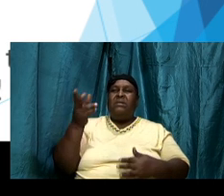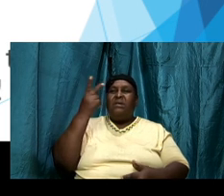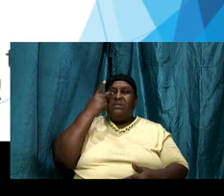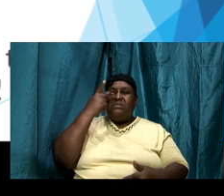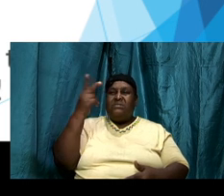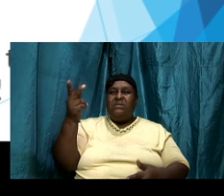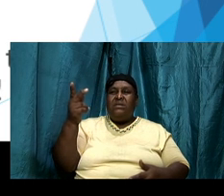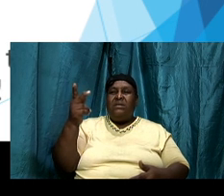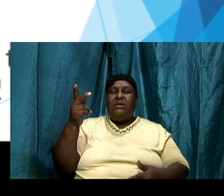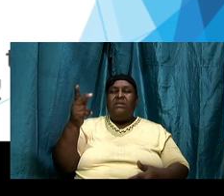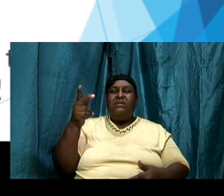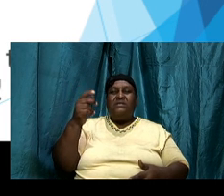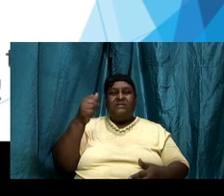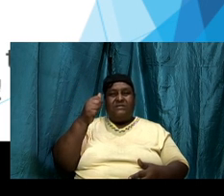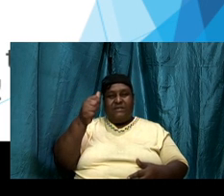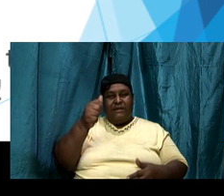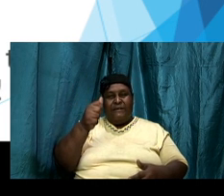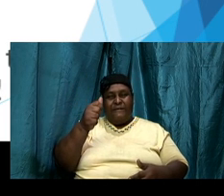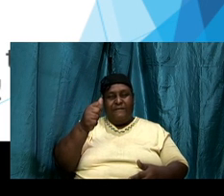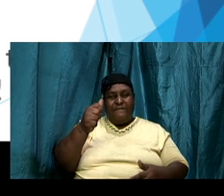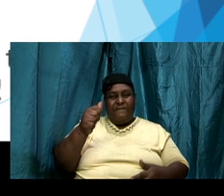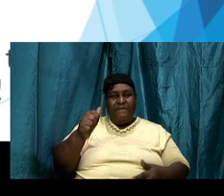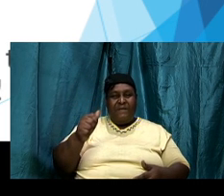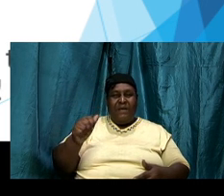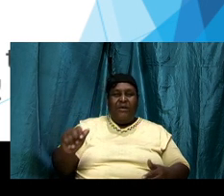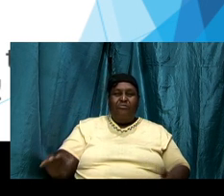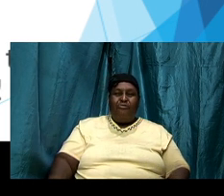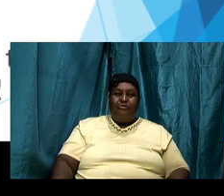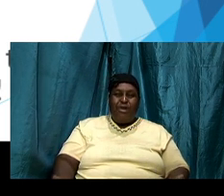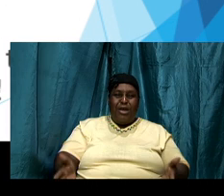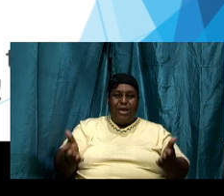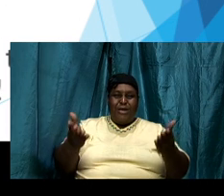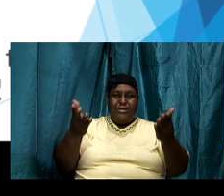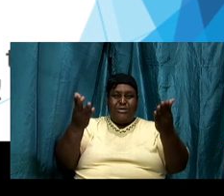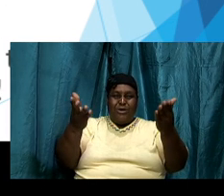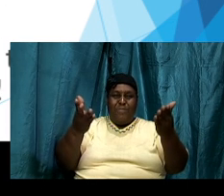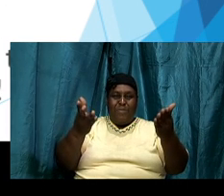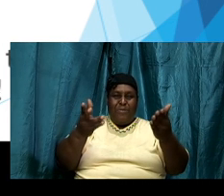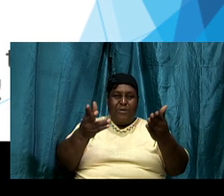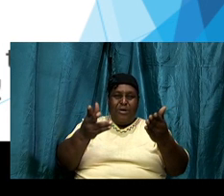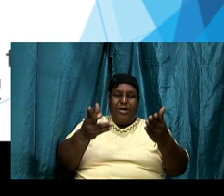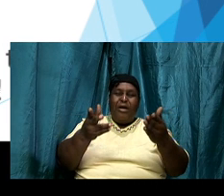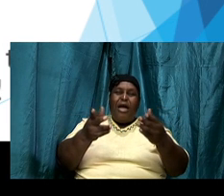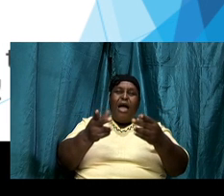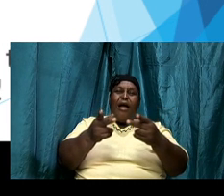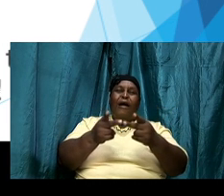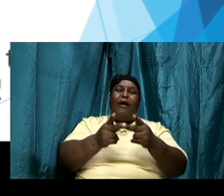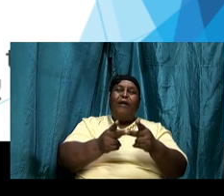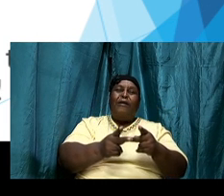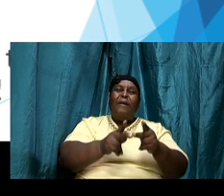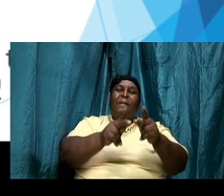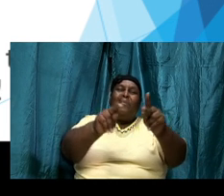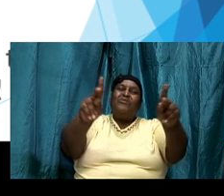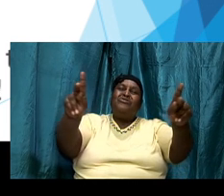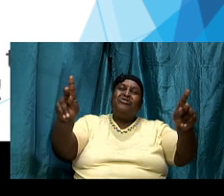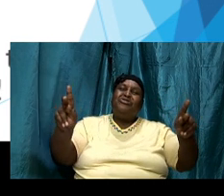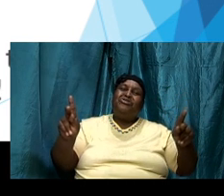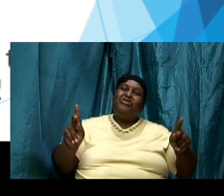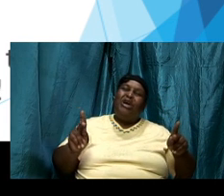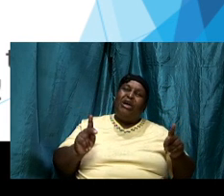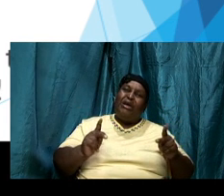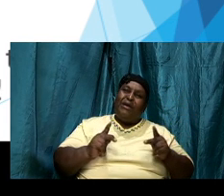lifted and being positioned we start to see ourselves